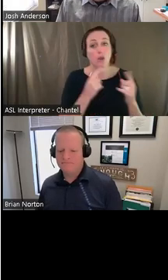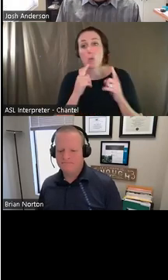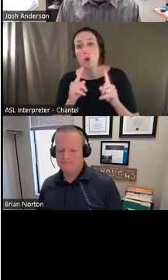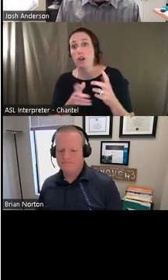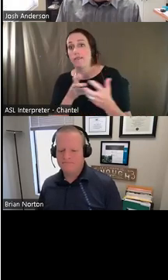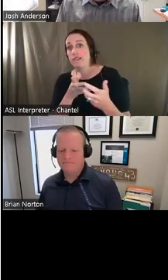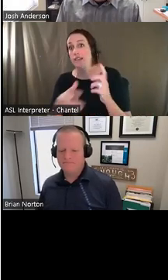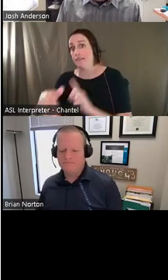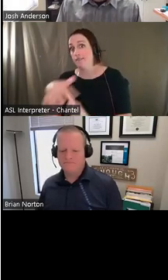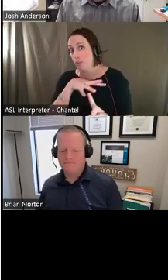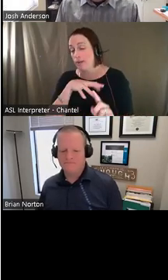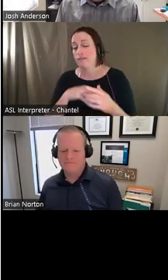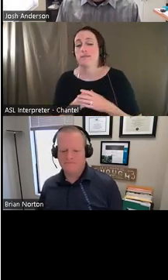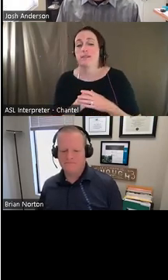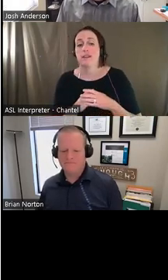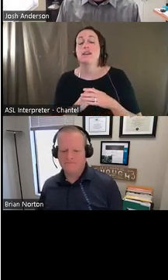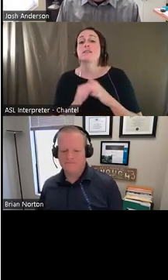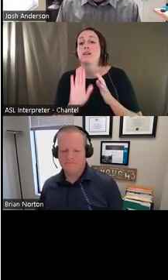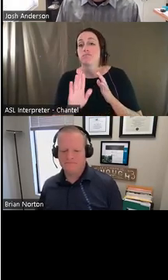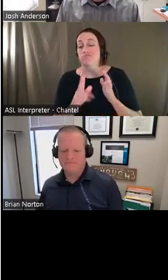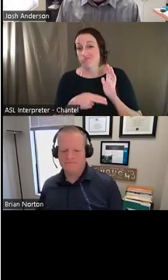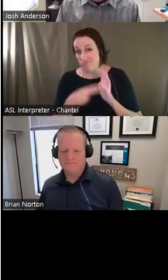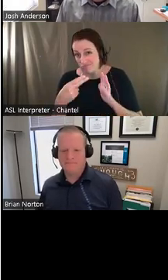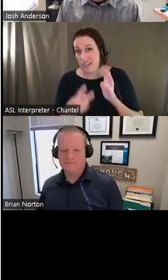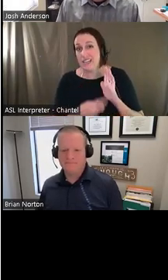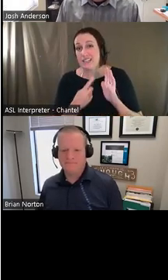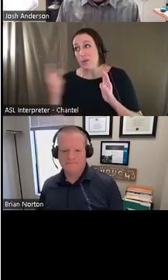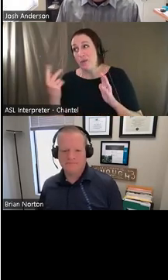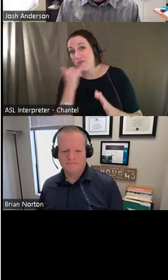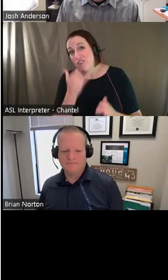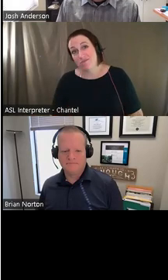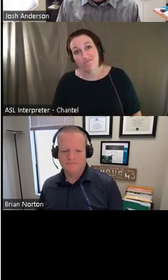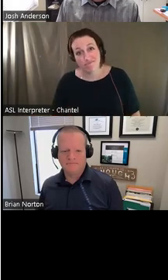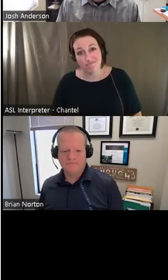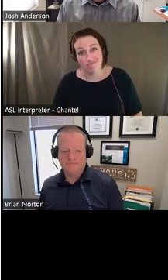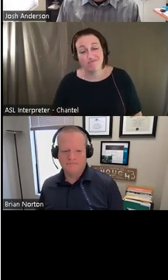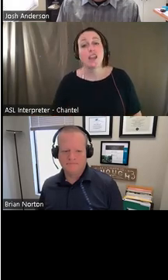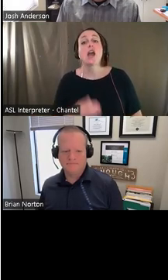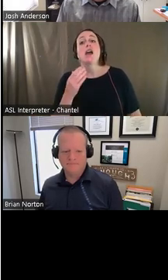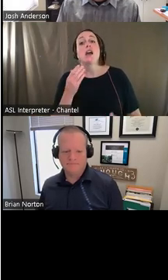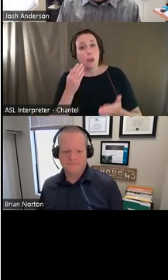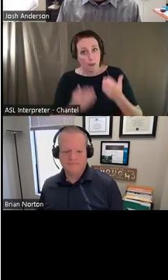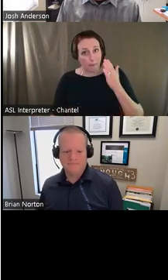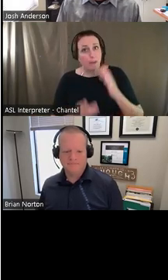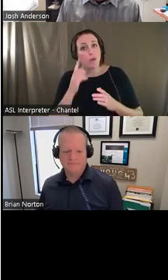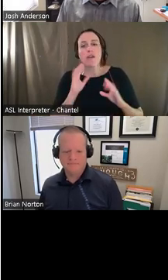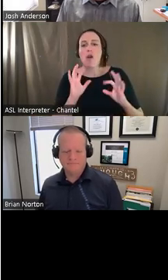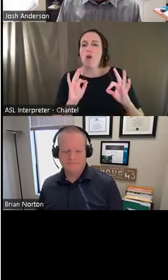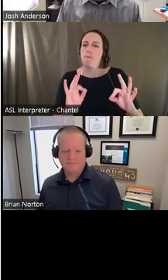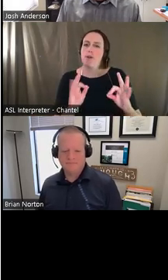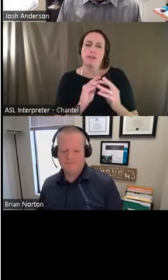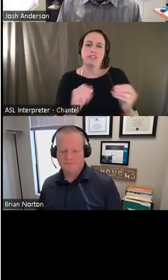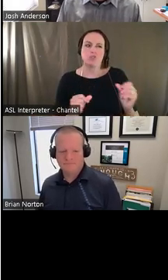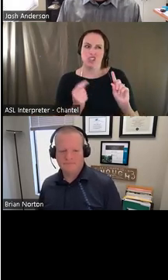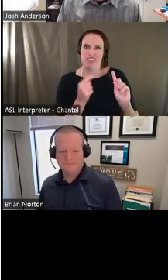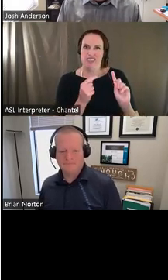we're wrong. Sometimes, uh, you might have what you think is absolutely perfect and you get out there and darn